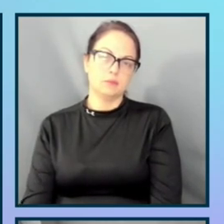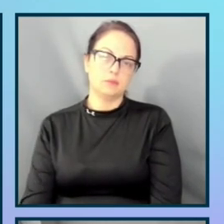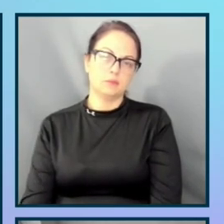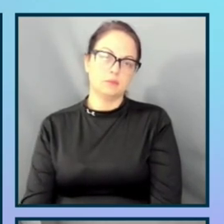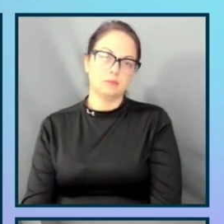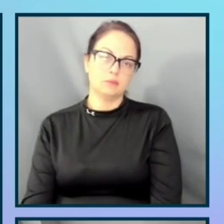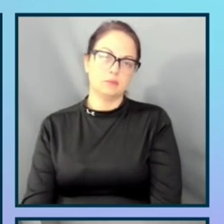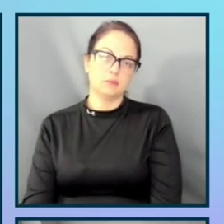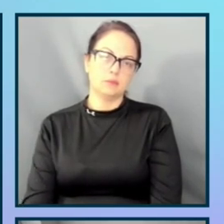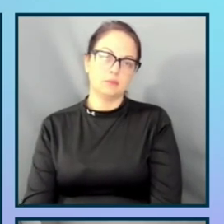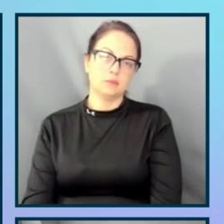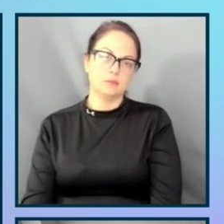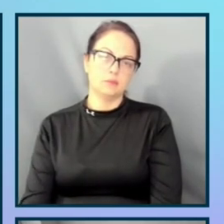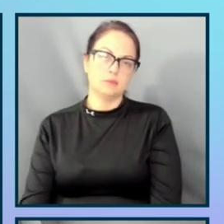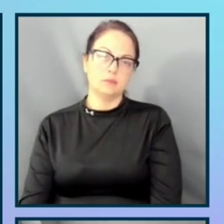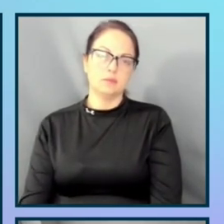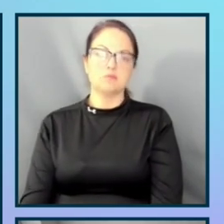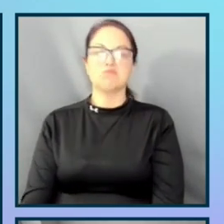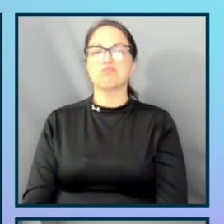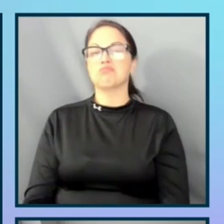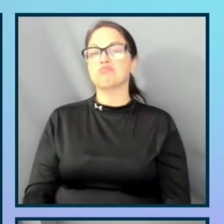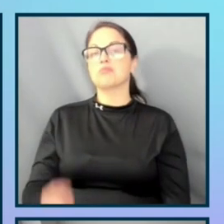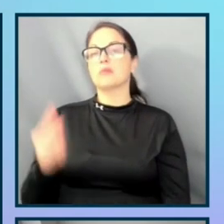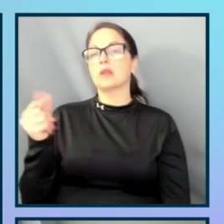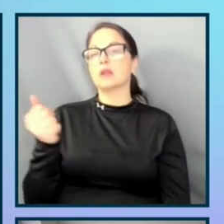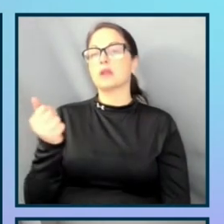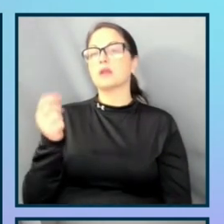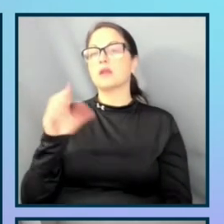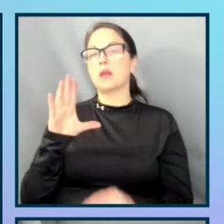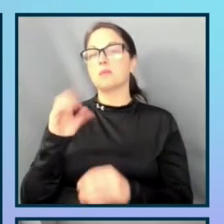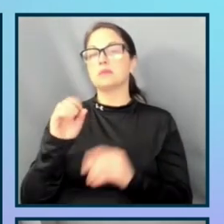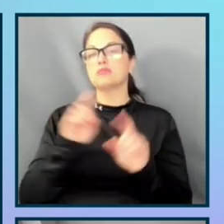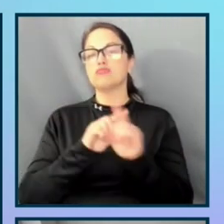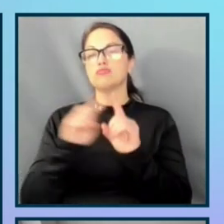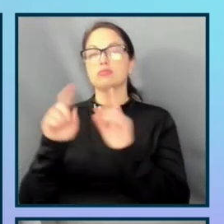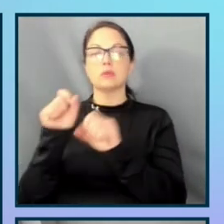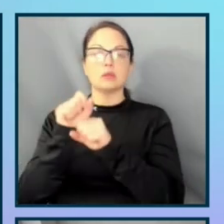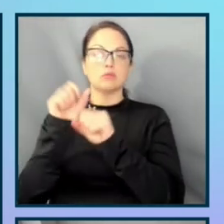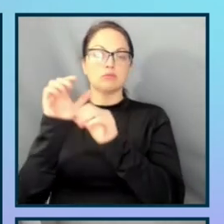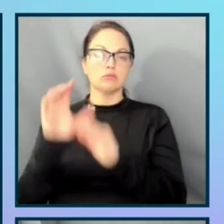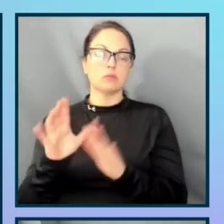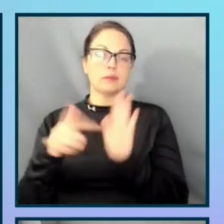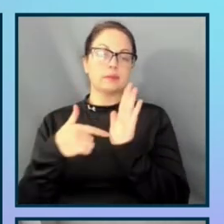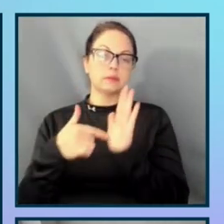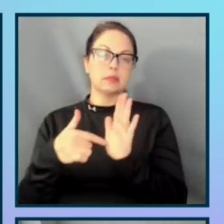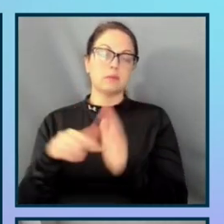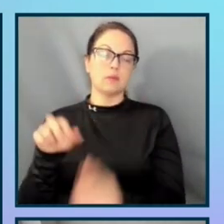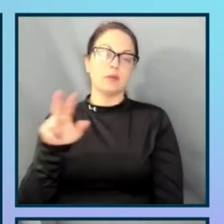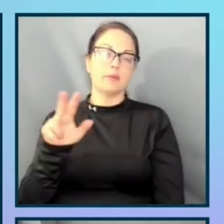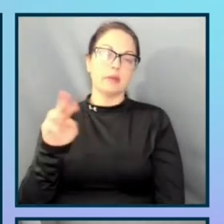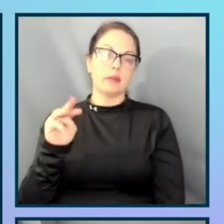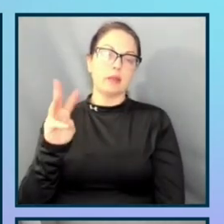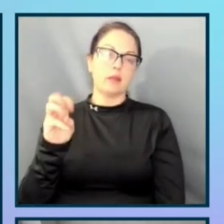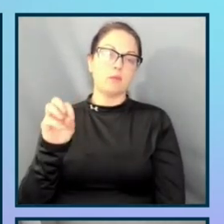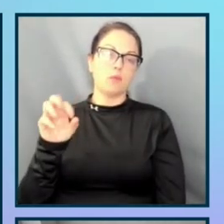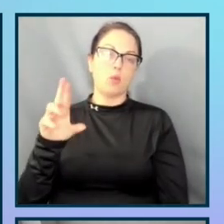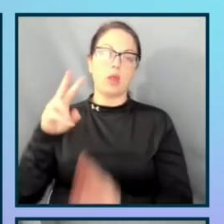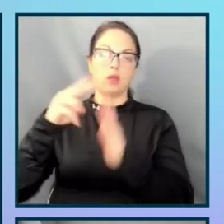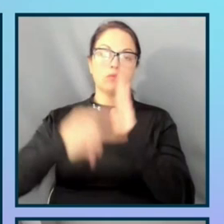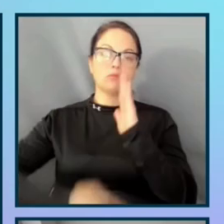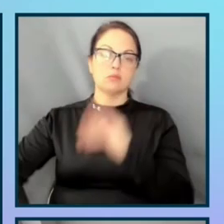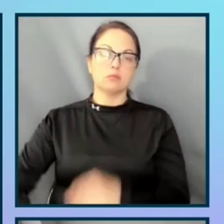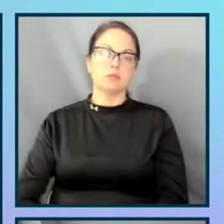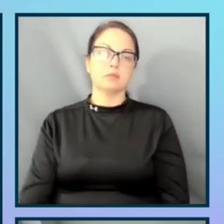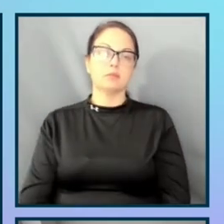Several companies are moving forward to diversify their employees. So as an example, VMware created a neurodiversity inclusion